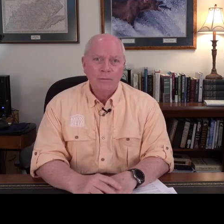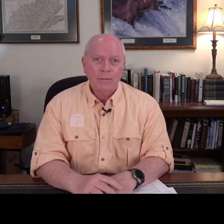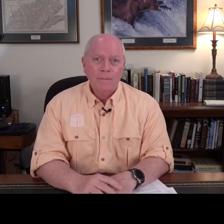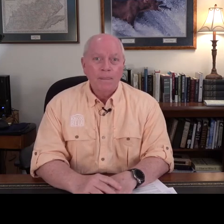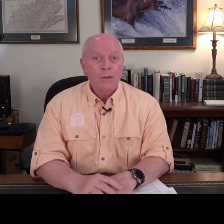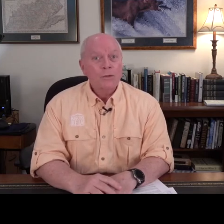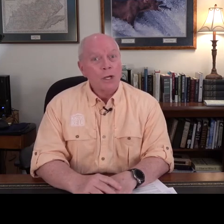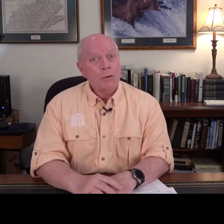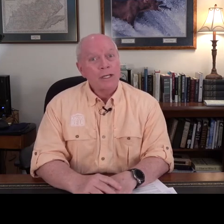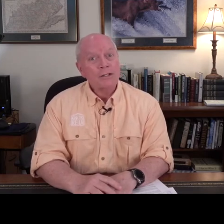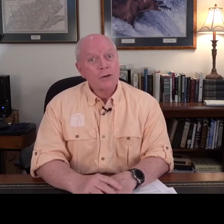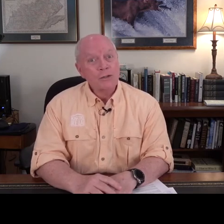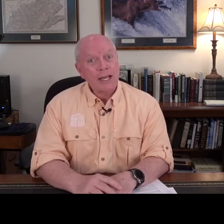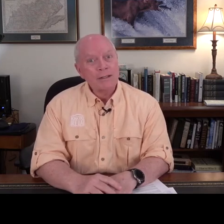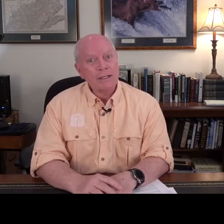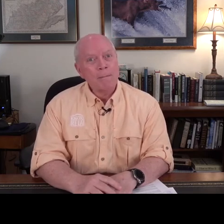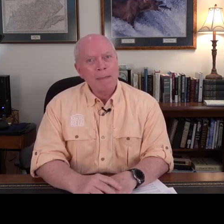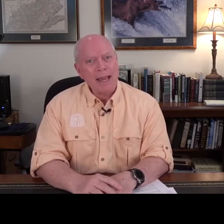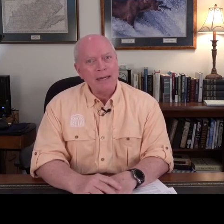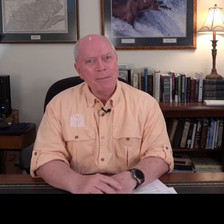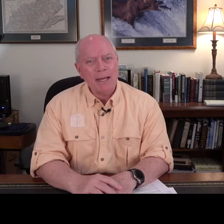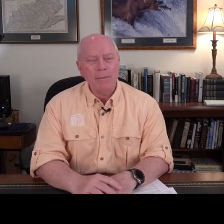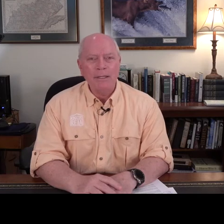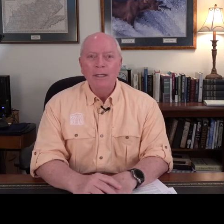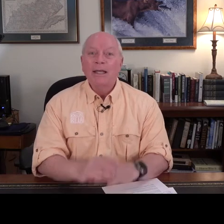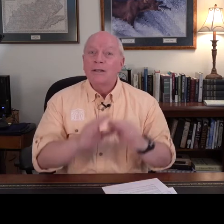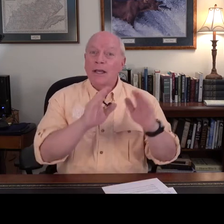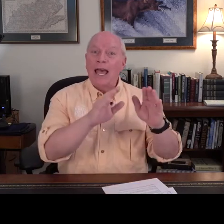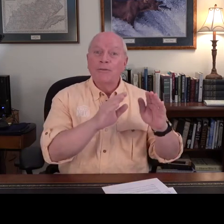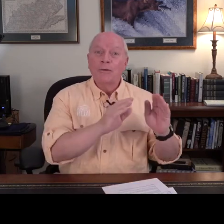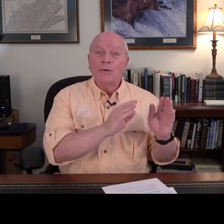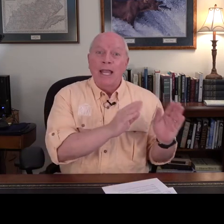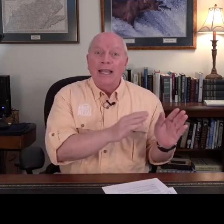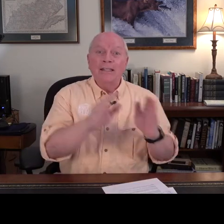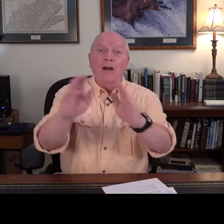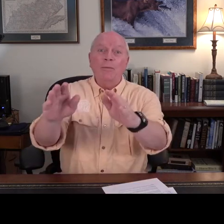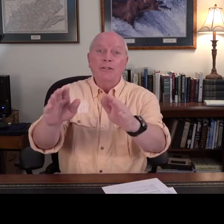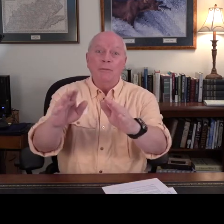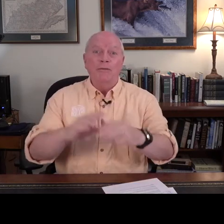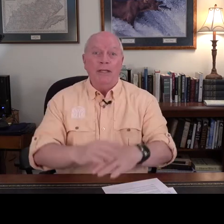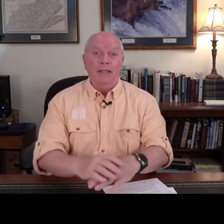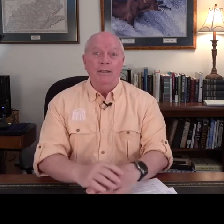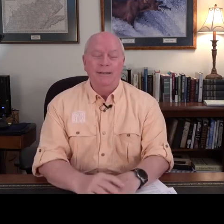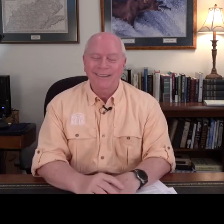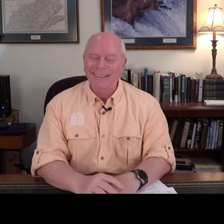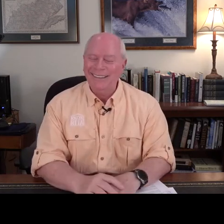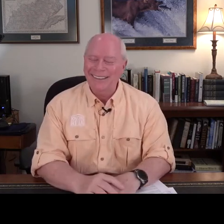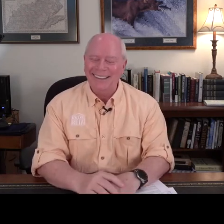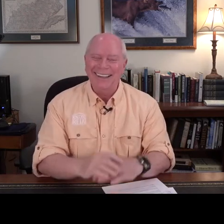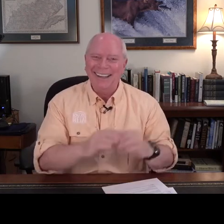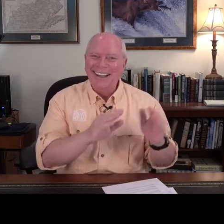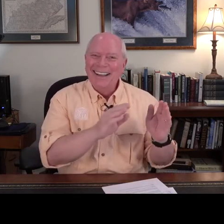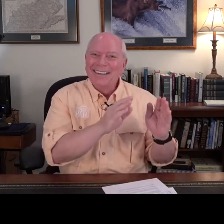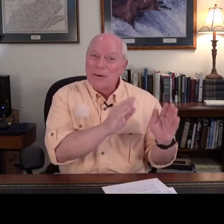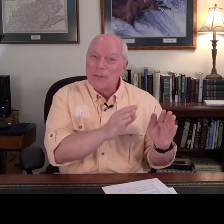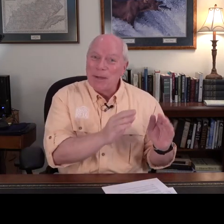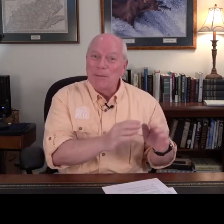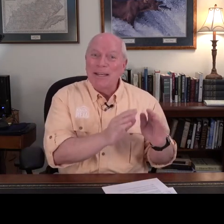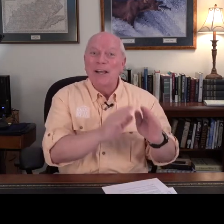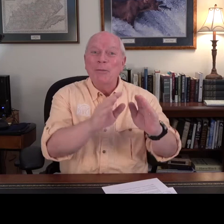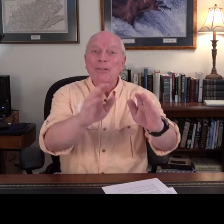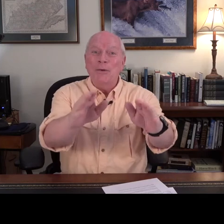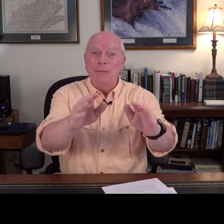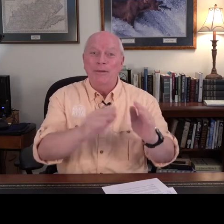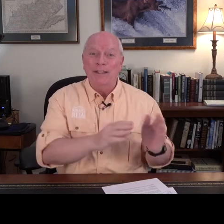so it turns out that the main impediment after you can't get the homeless to move in the first